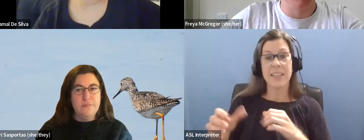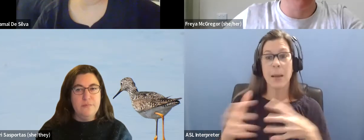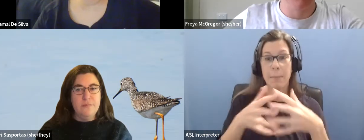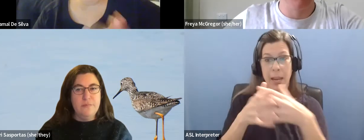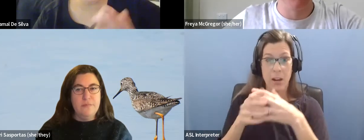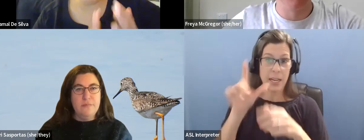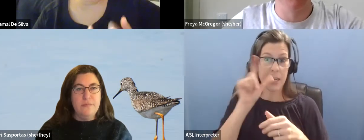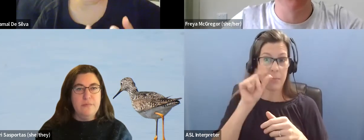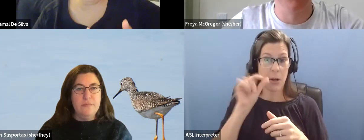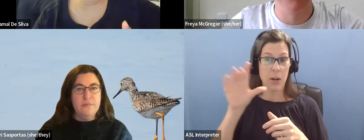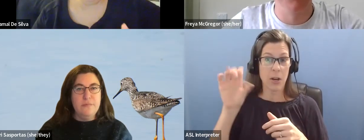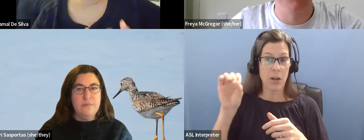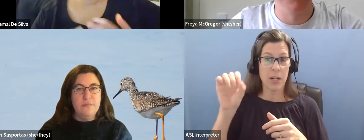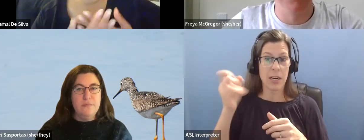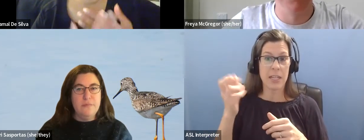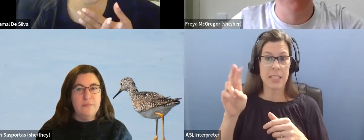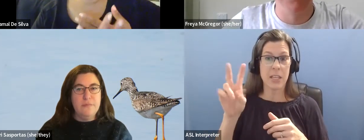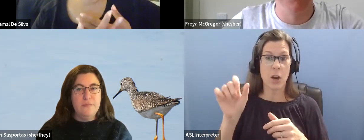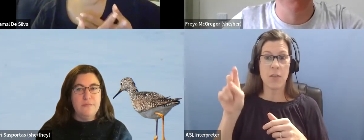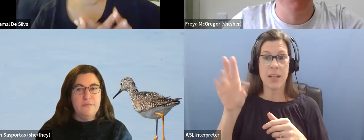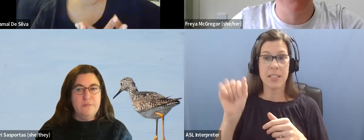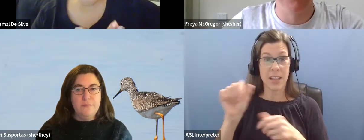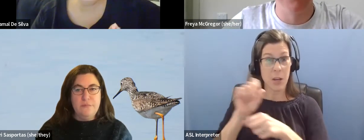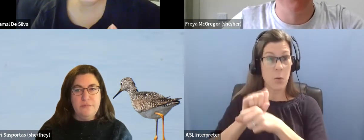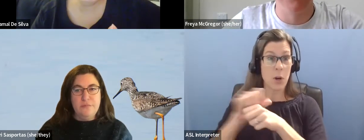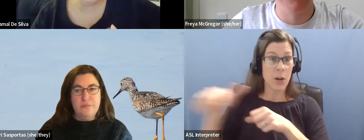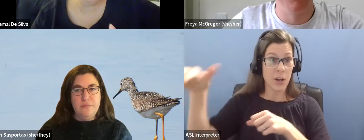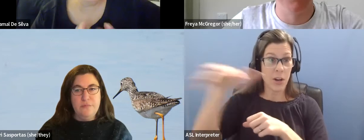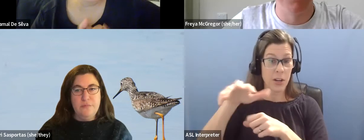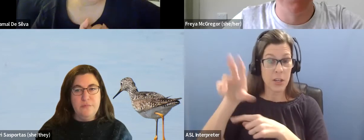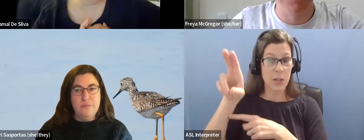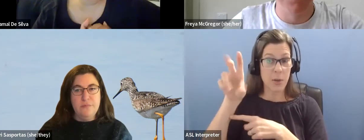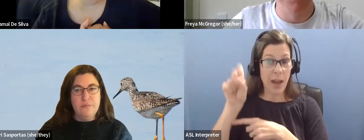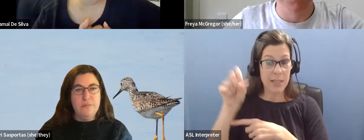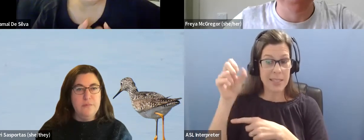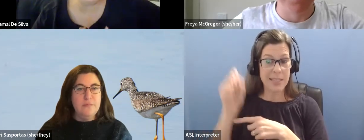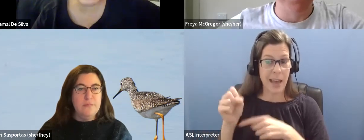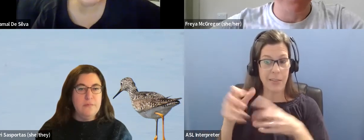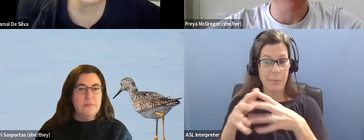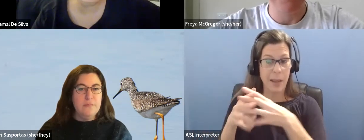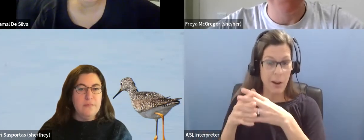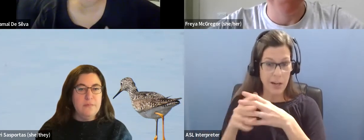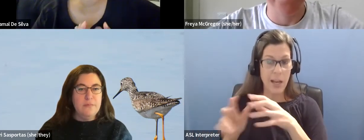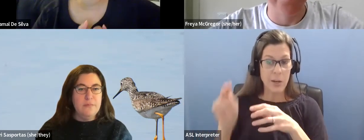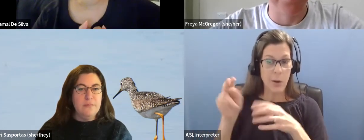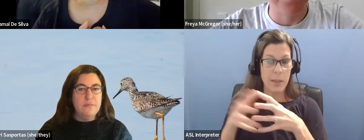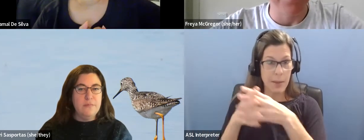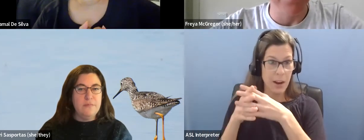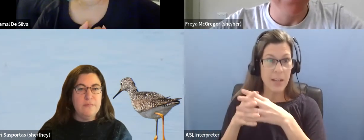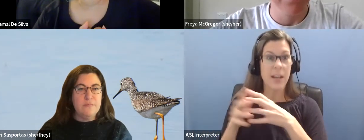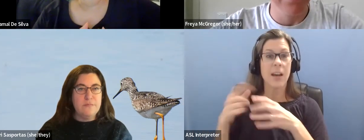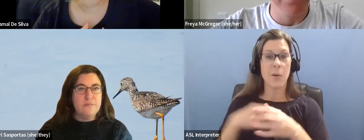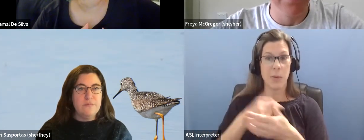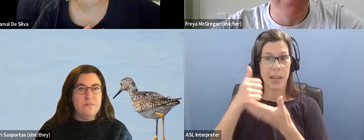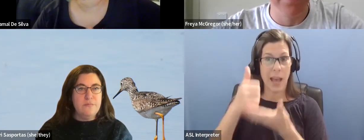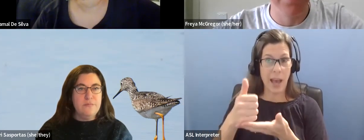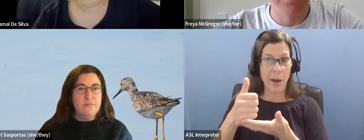many partners throughout the Americas. We work on halting extinctions, safeguarding habitats for birds, and building